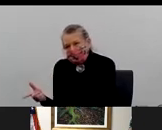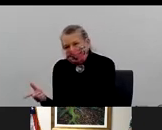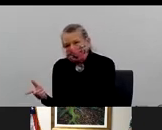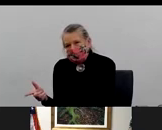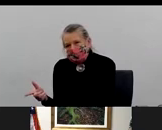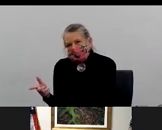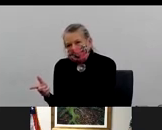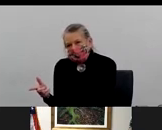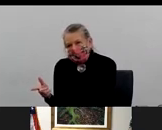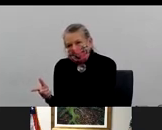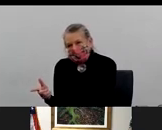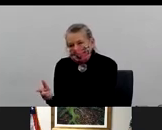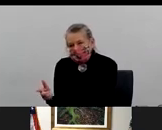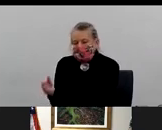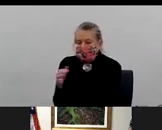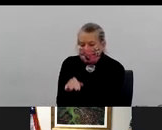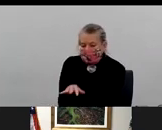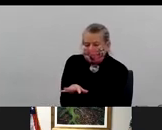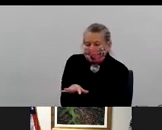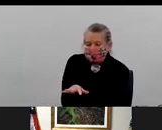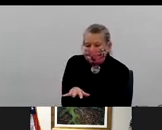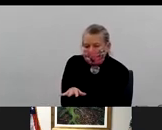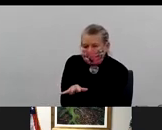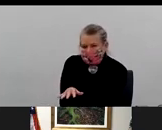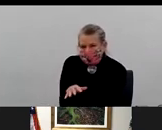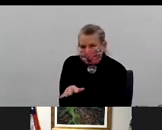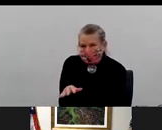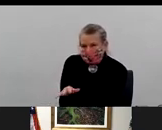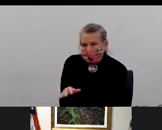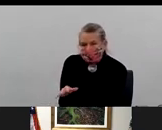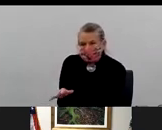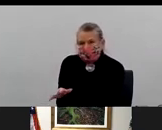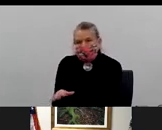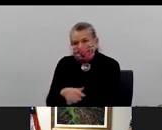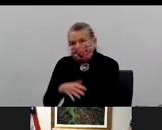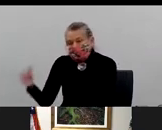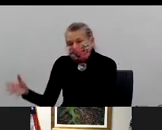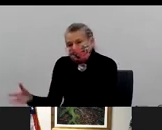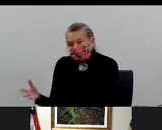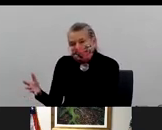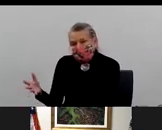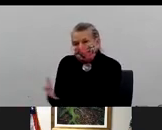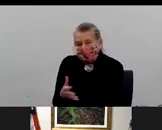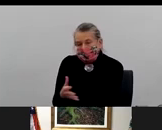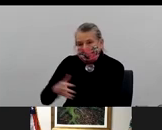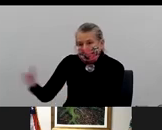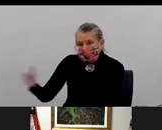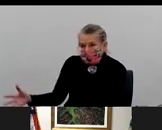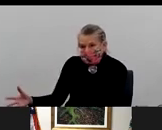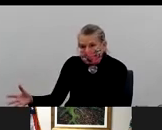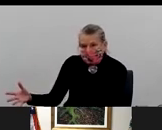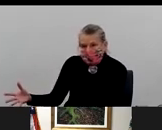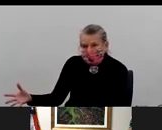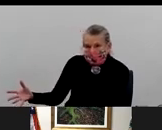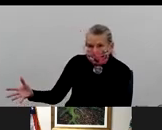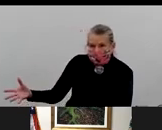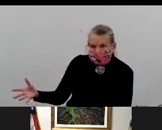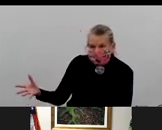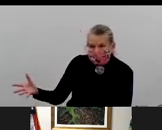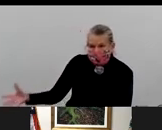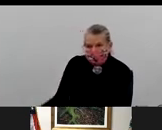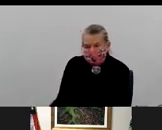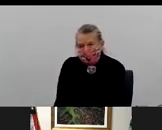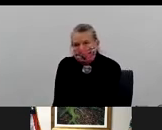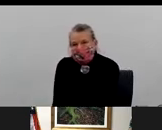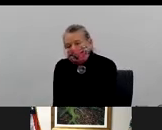actually get those symptoms, right? Whereas the negative predictive ability is quite good. If, you know, if you're in the green, you have a 97%